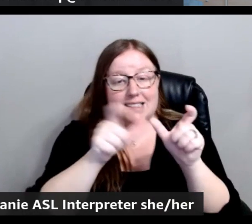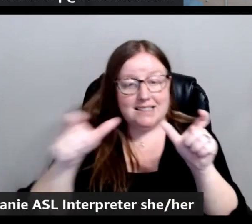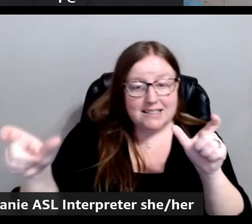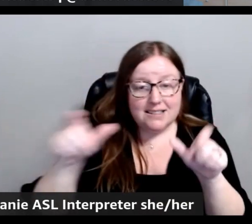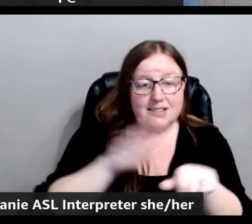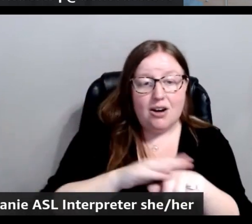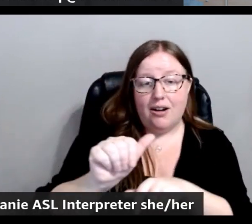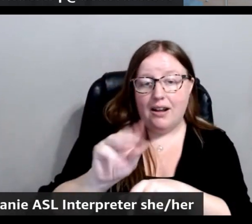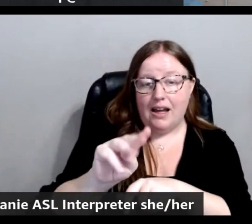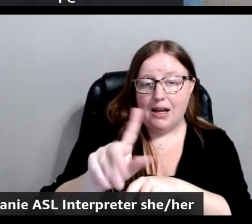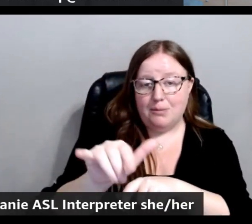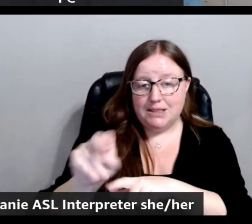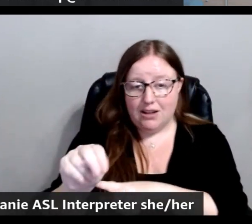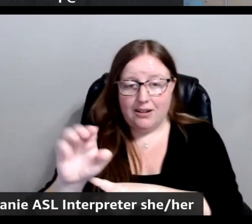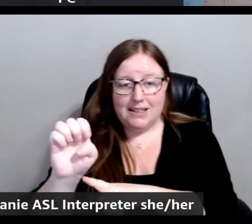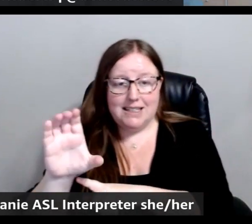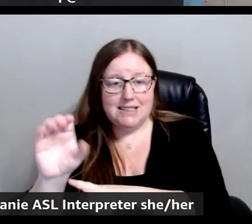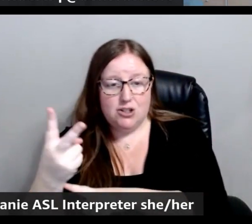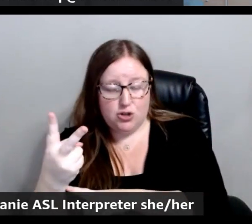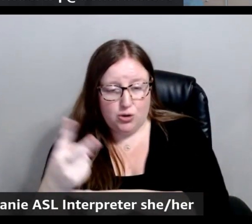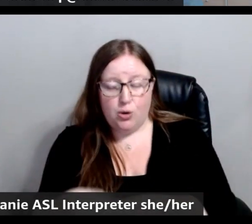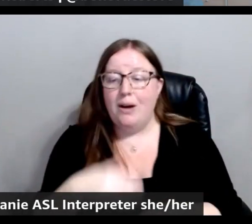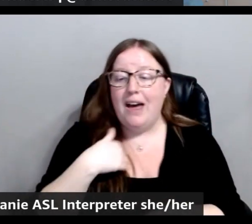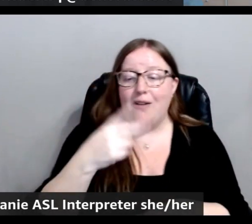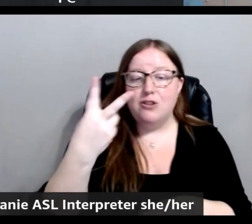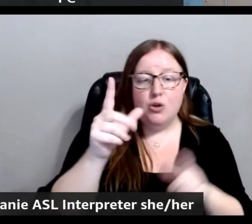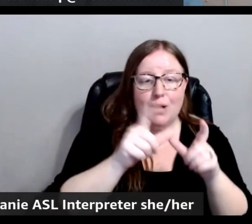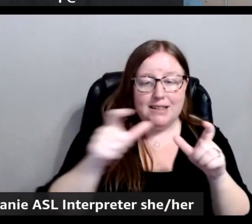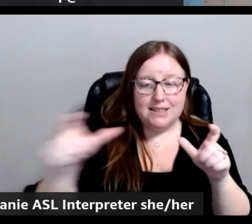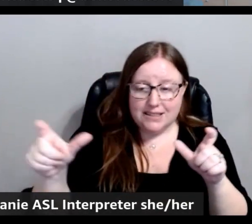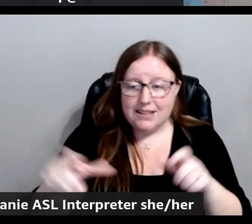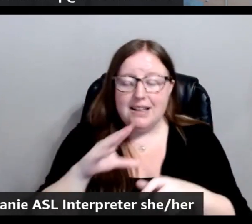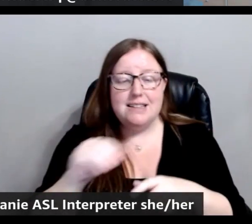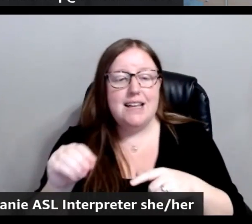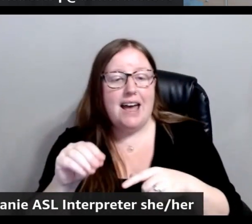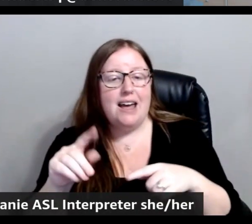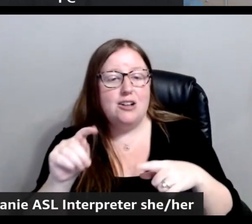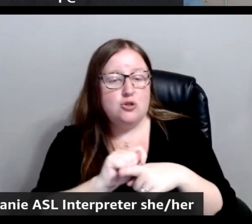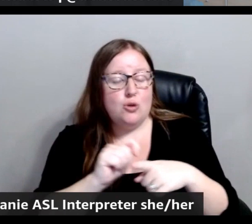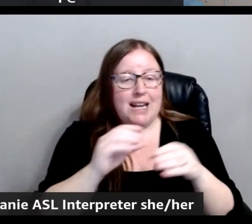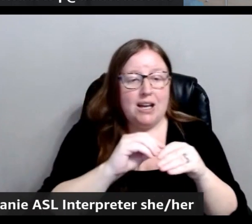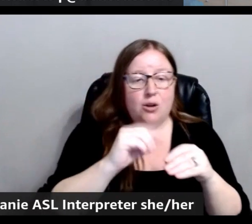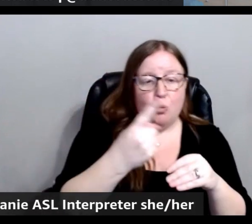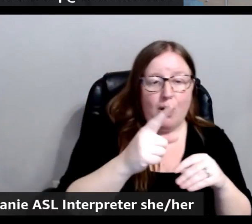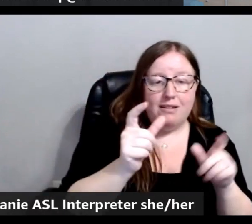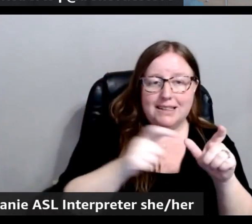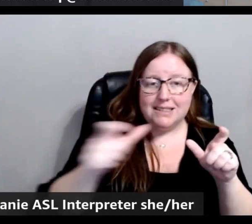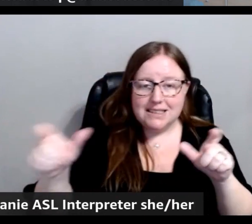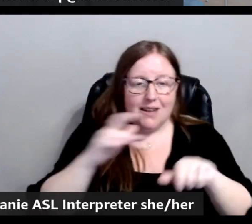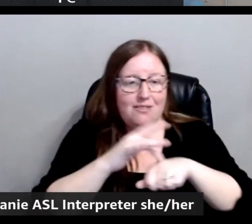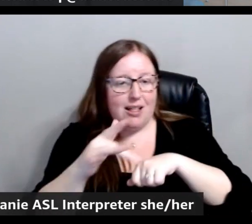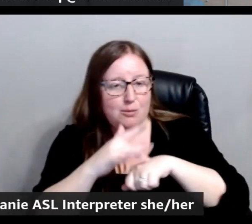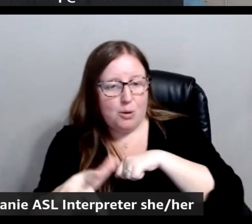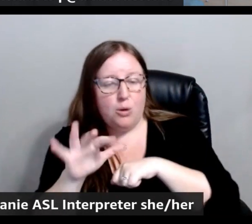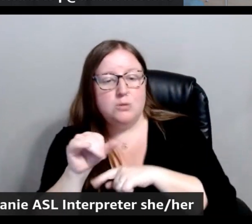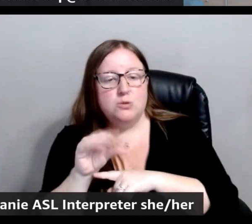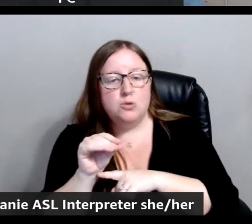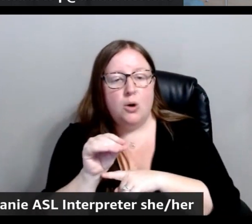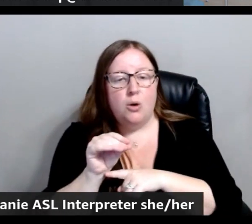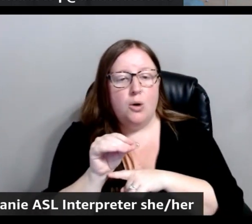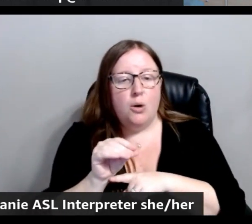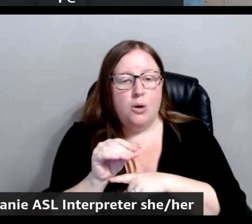Amazon EC2, Inf2 instances, as well as Tranium 1N instances are available. And so, you'll have